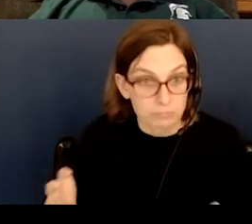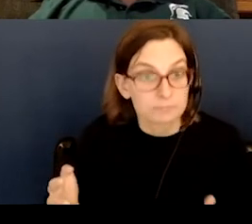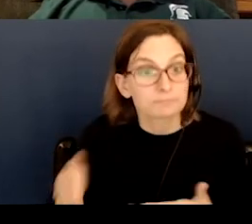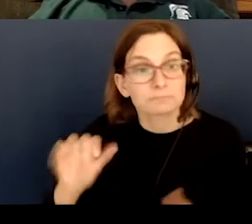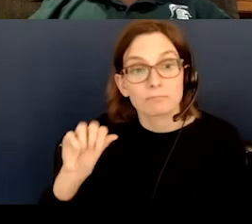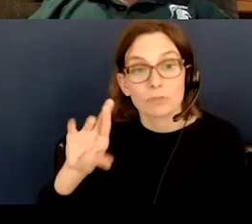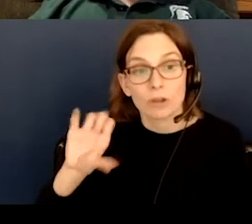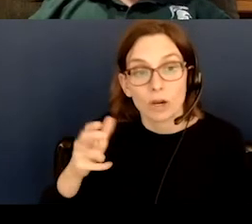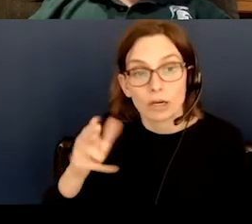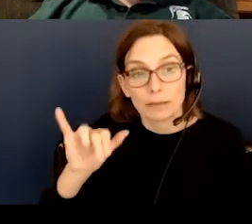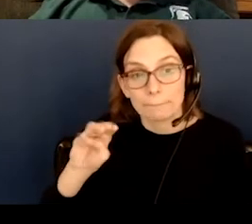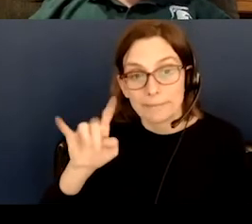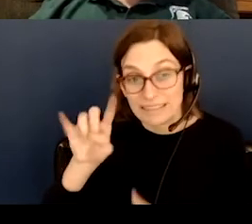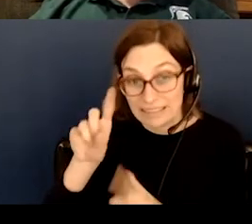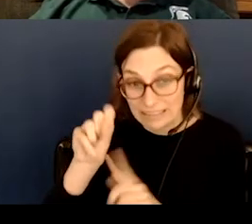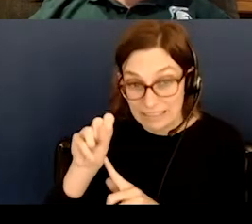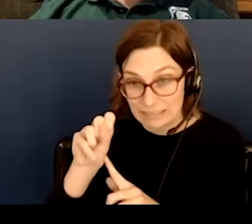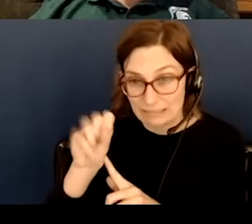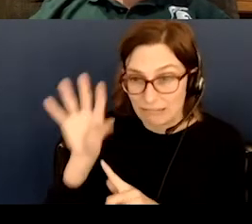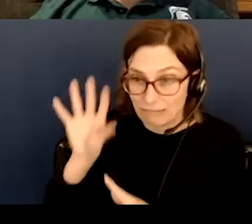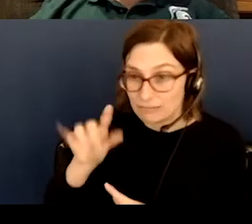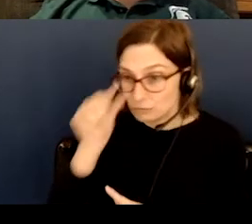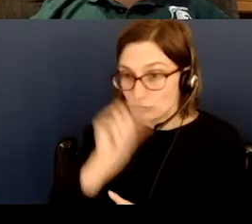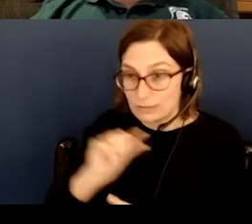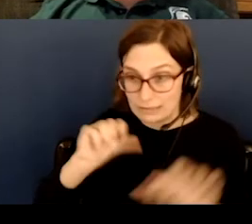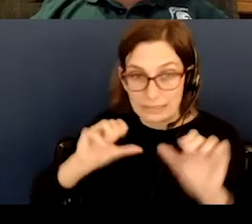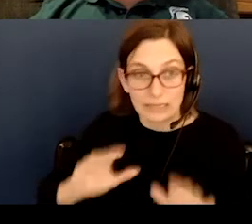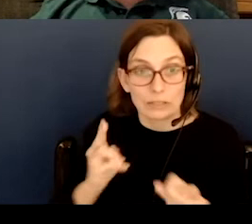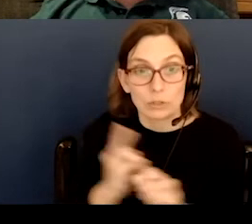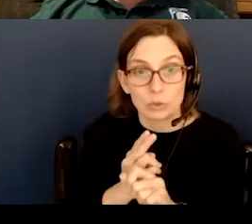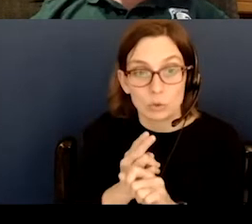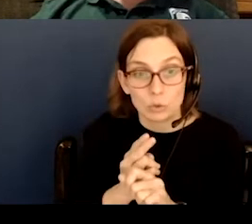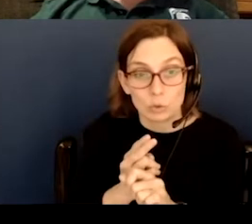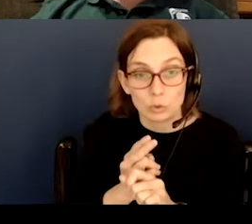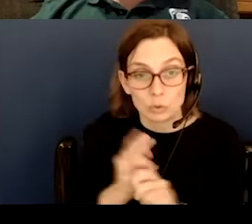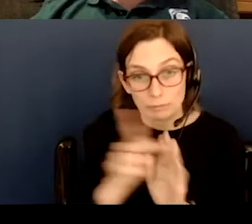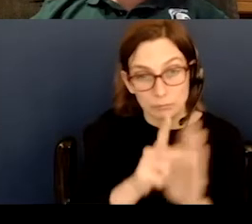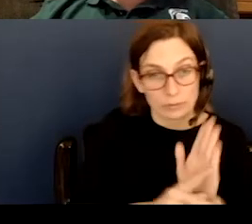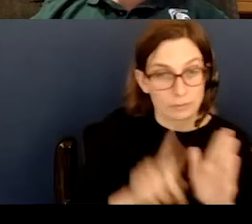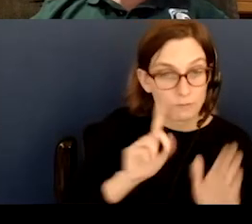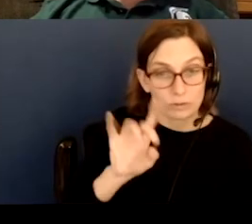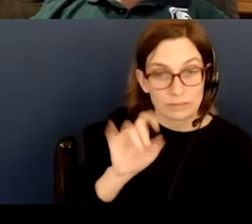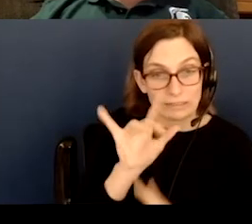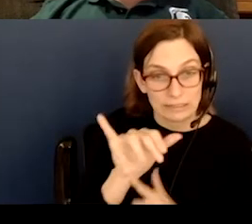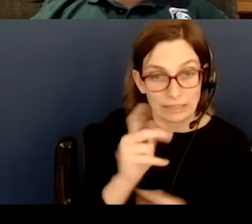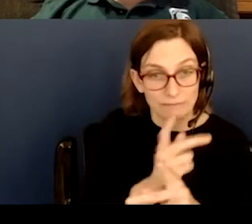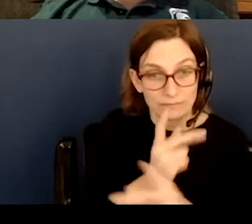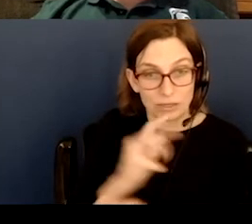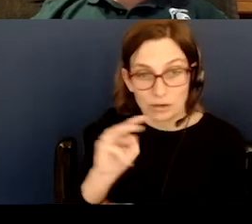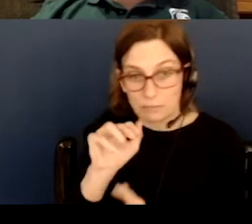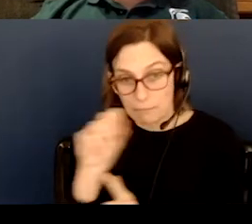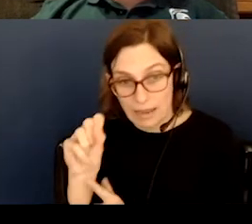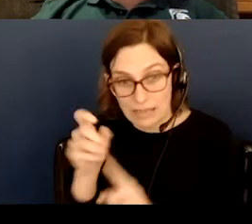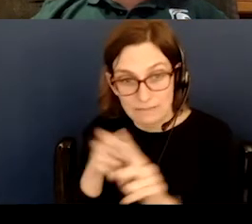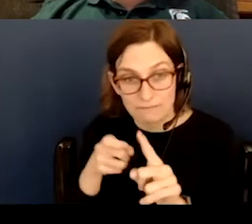Archimedes, another great Greek scientist, used a principle of density to calculate mass from volume. Now, I don't have a